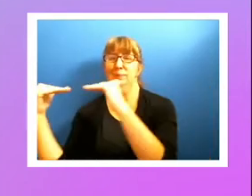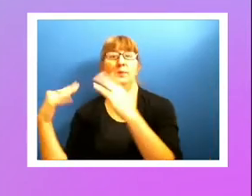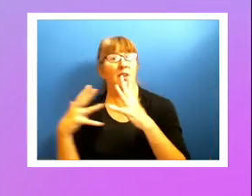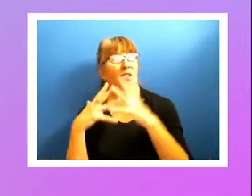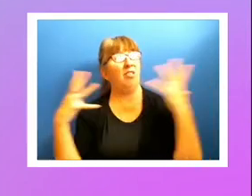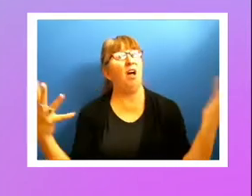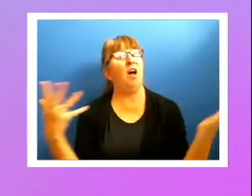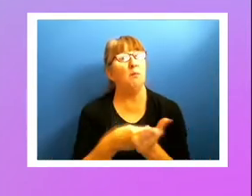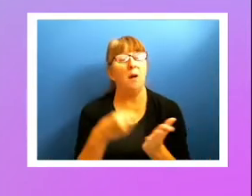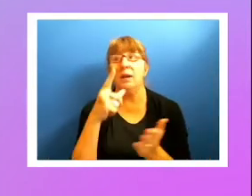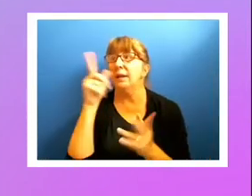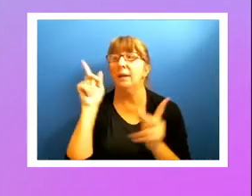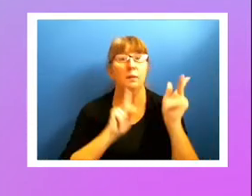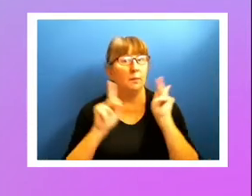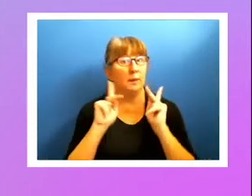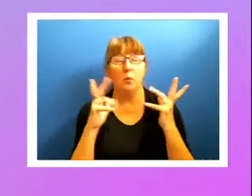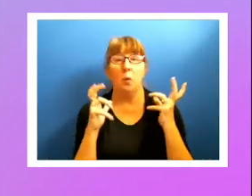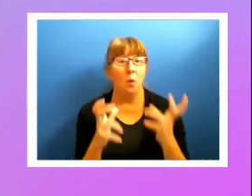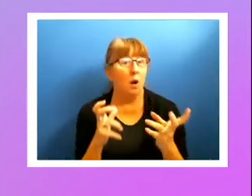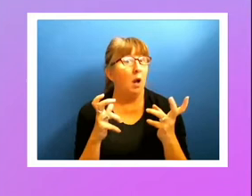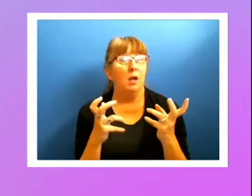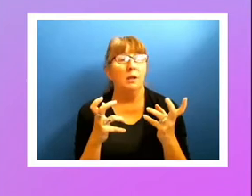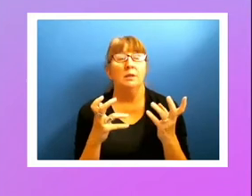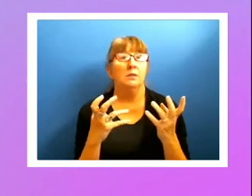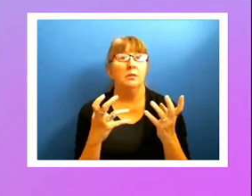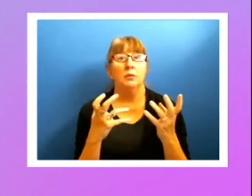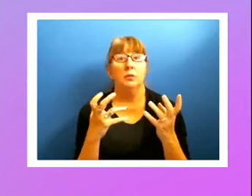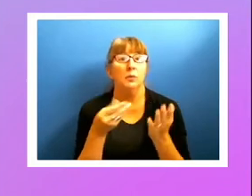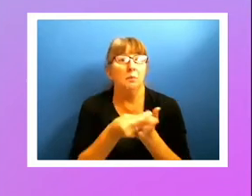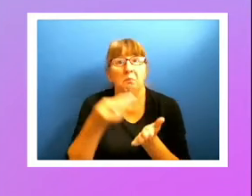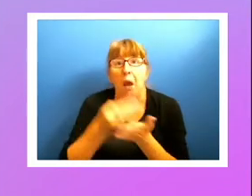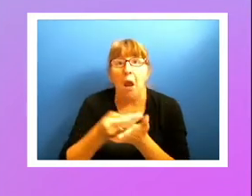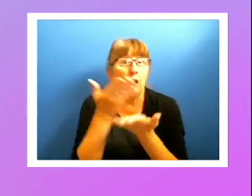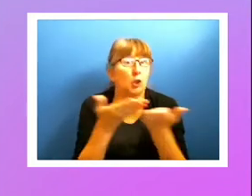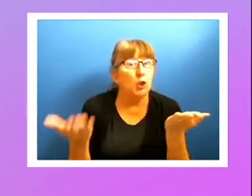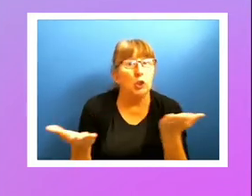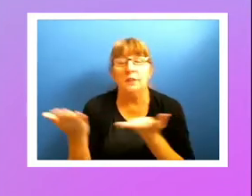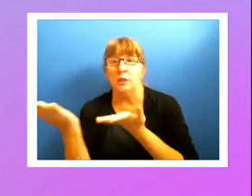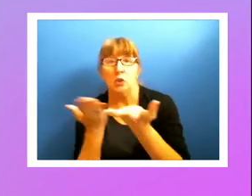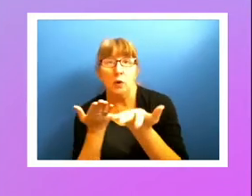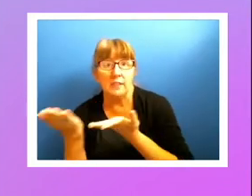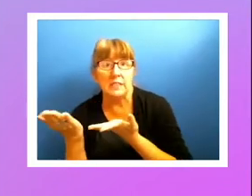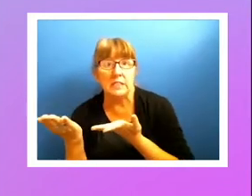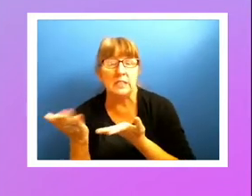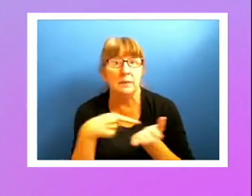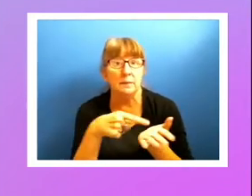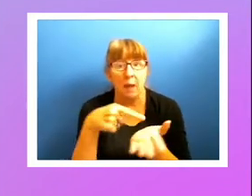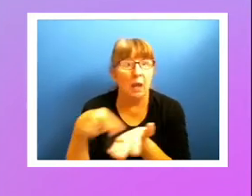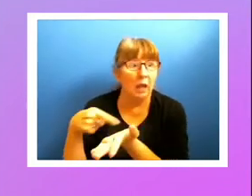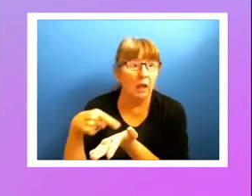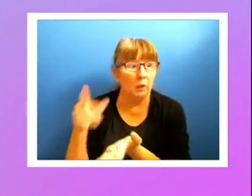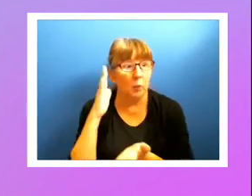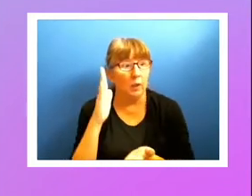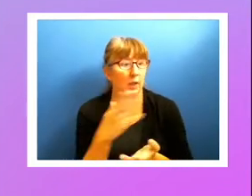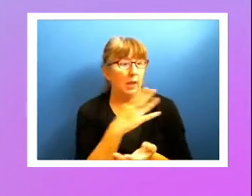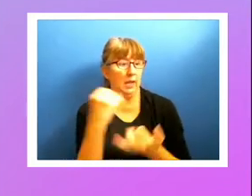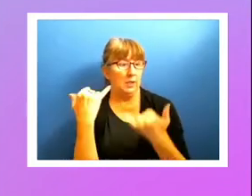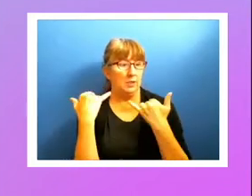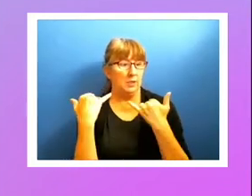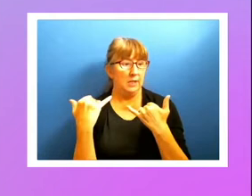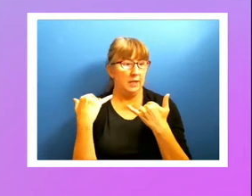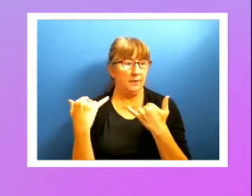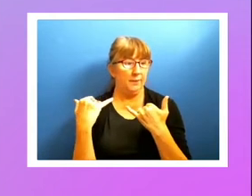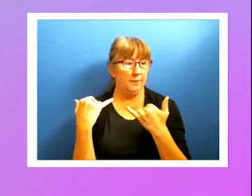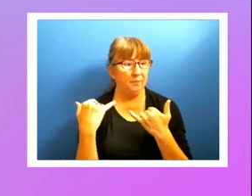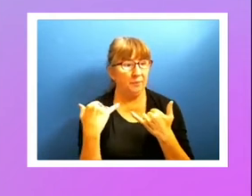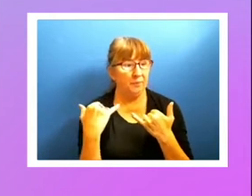are looking to achieve goods and services. And by the way, today, I had a friend